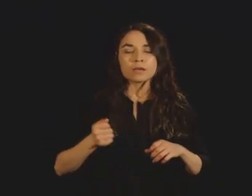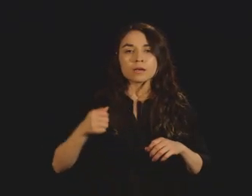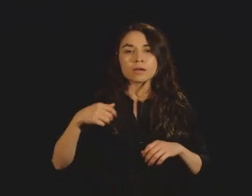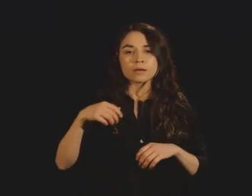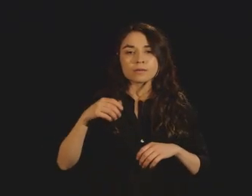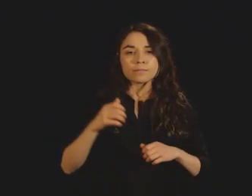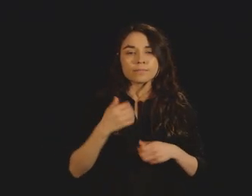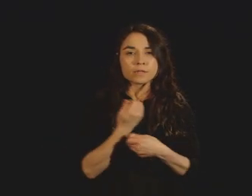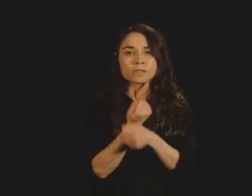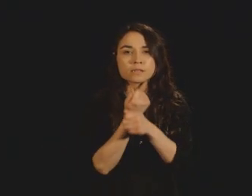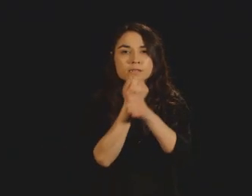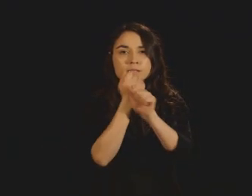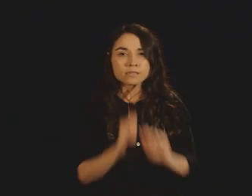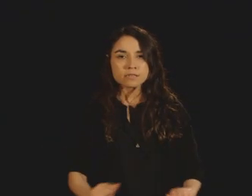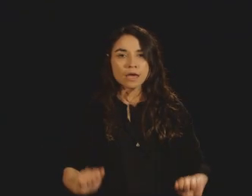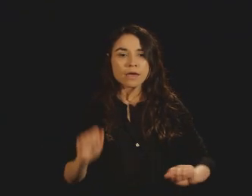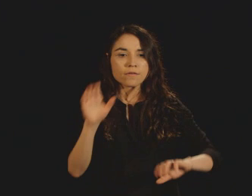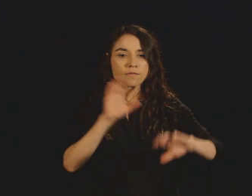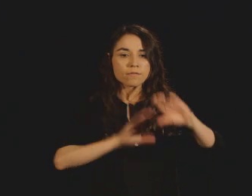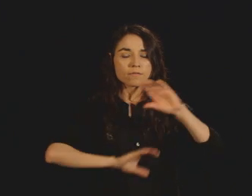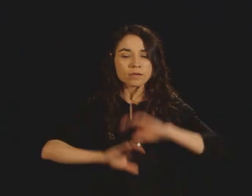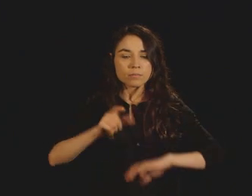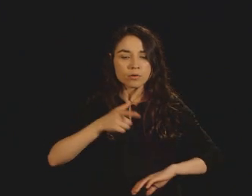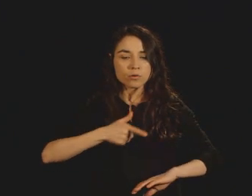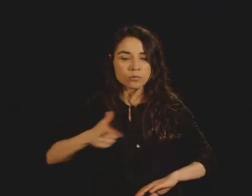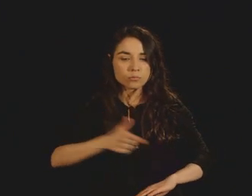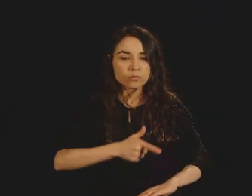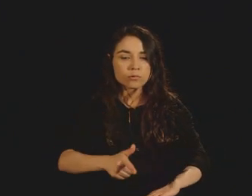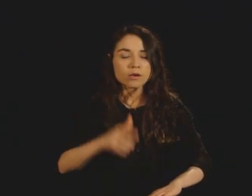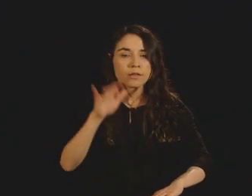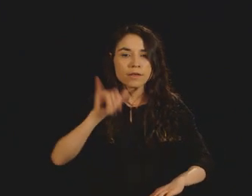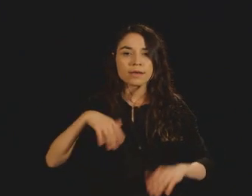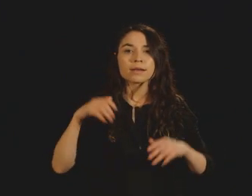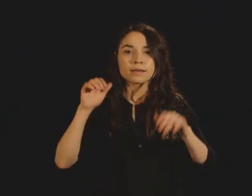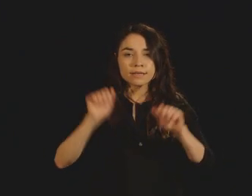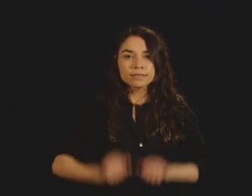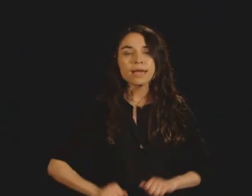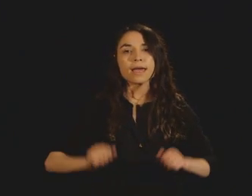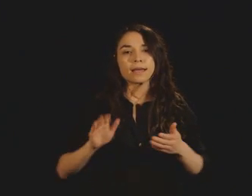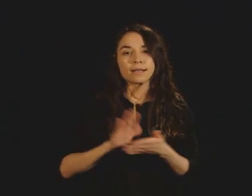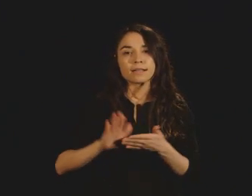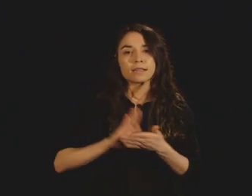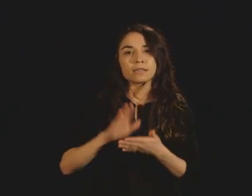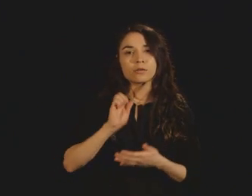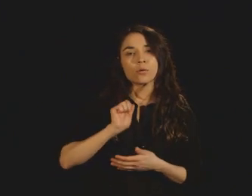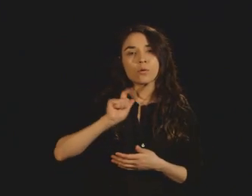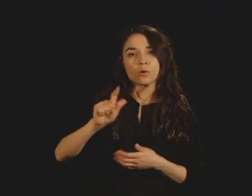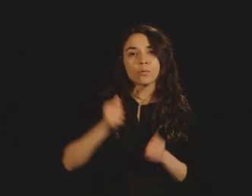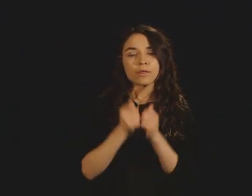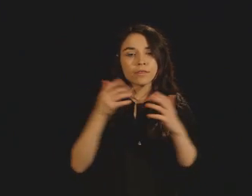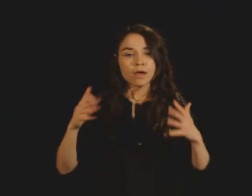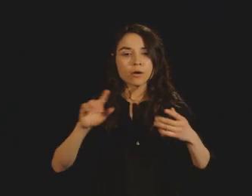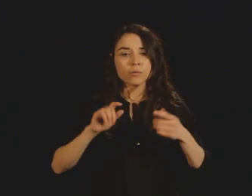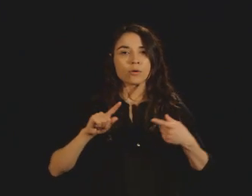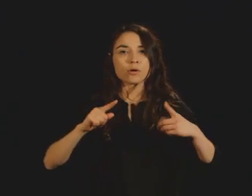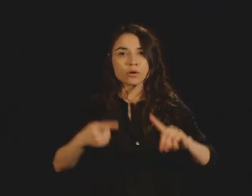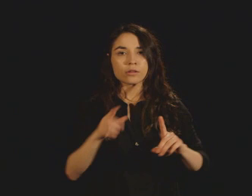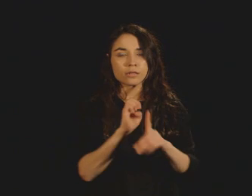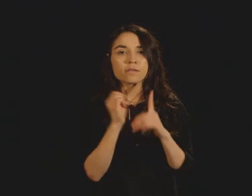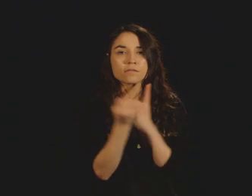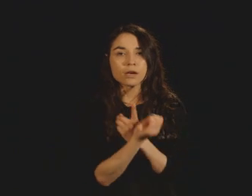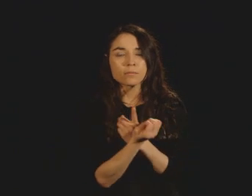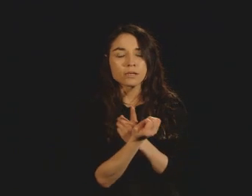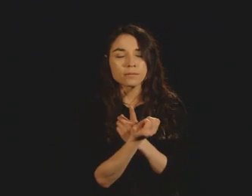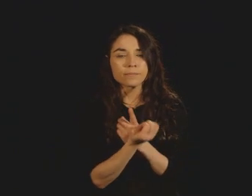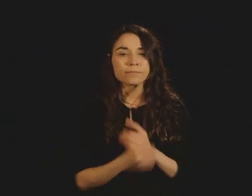You know, oftentimes we're so busy that we take for granted this amazing thing that's called water.